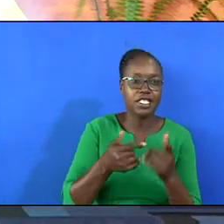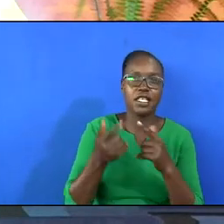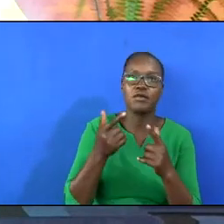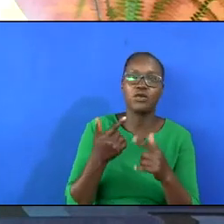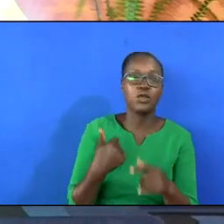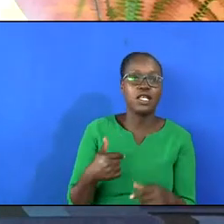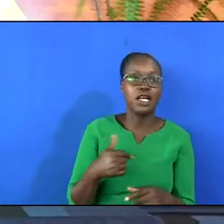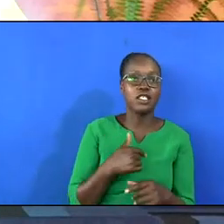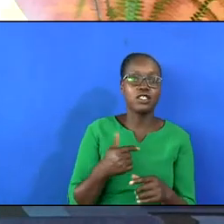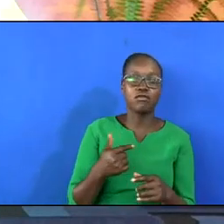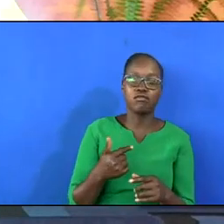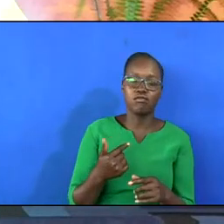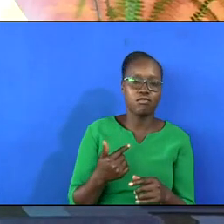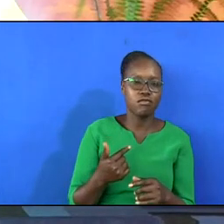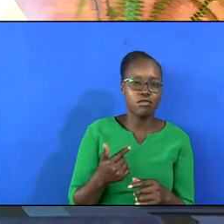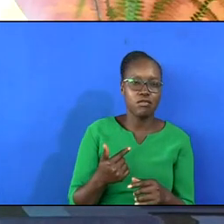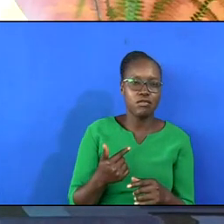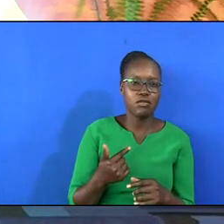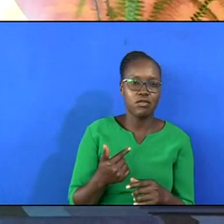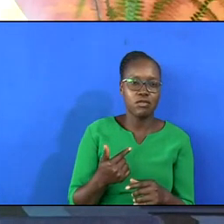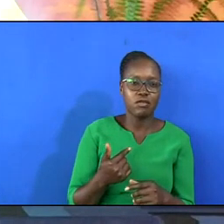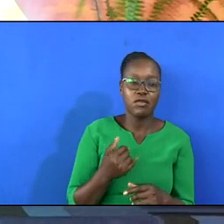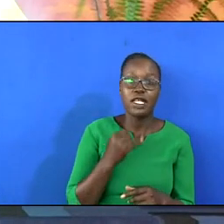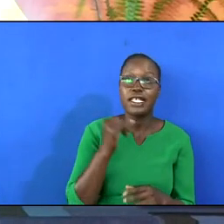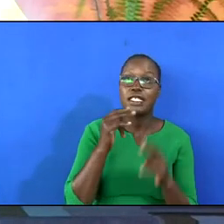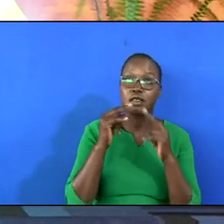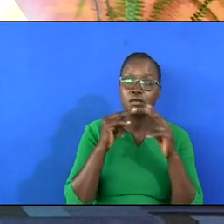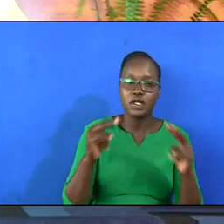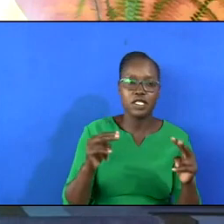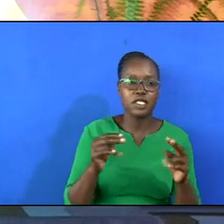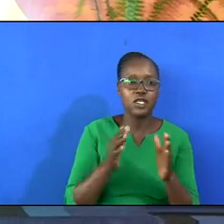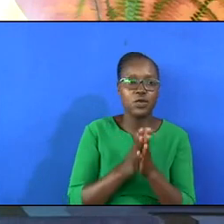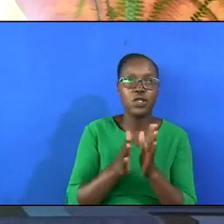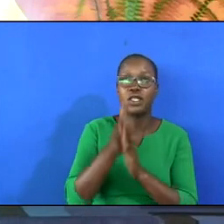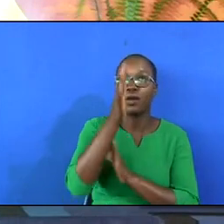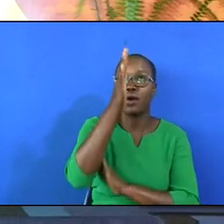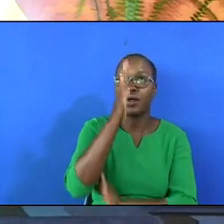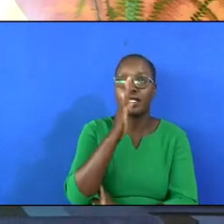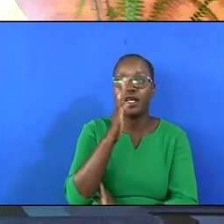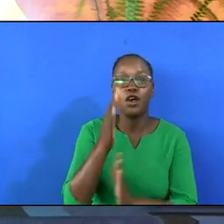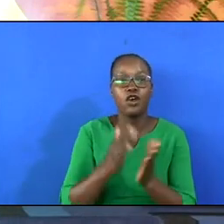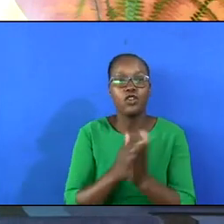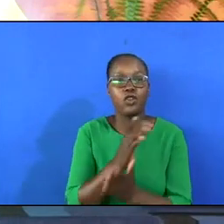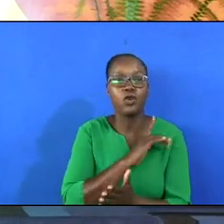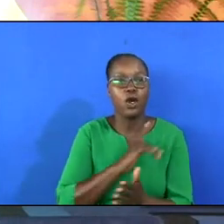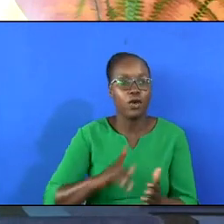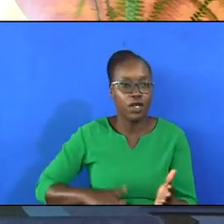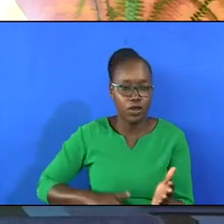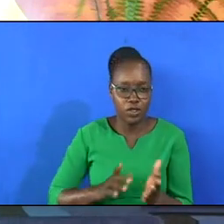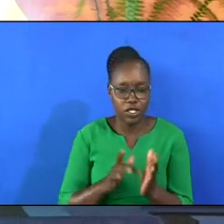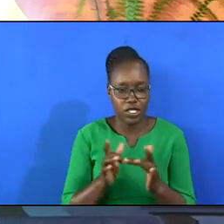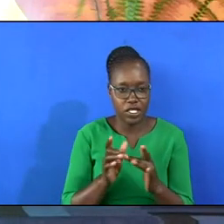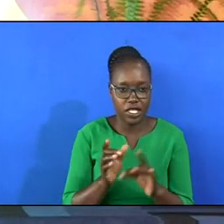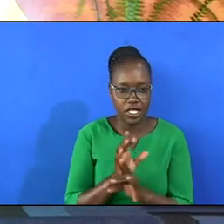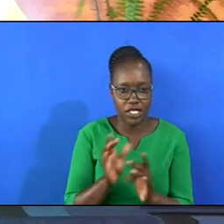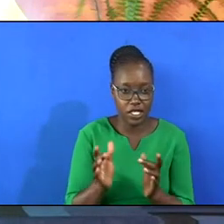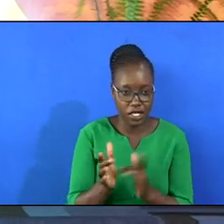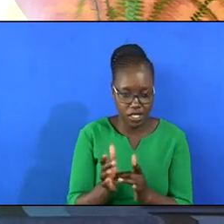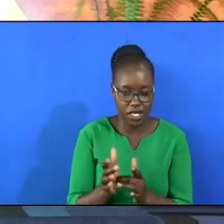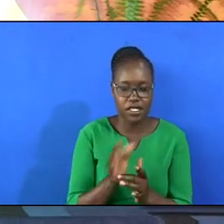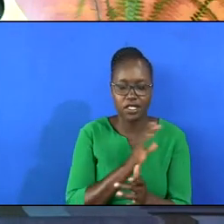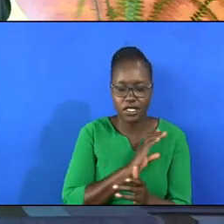with us, to us, is peace with God through our Lord Jesus Christ.